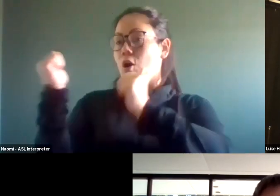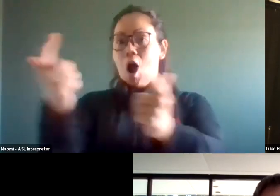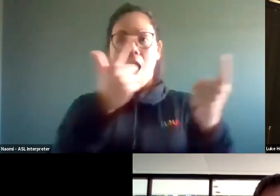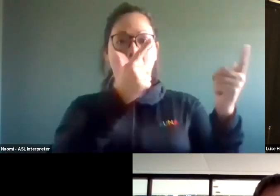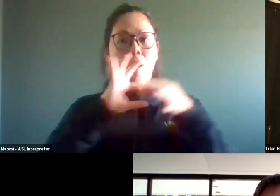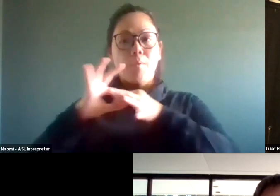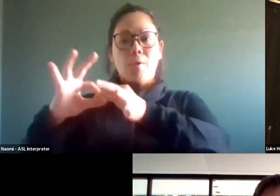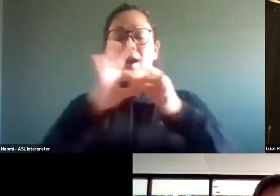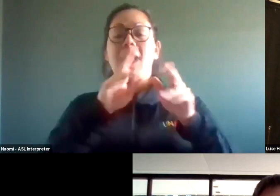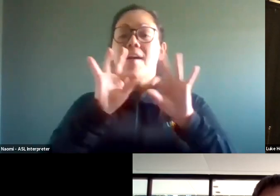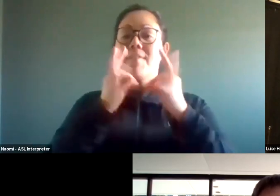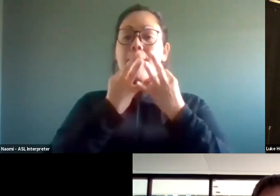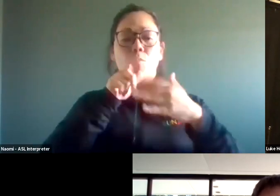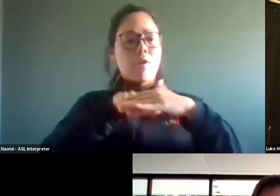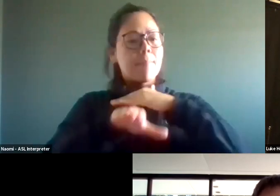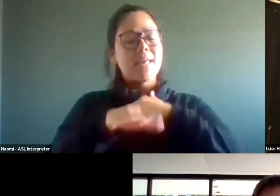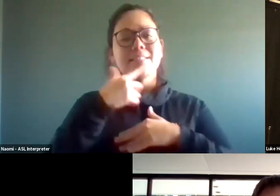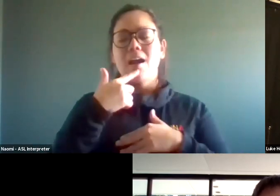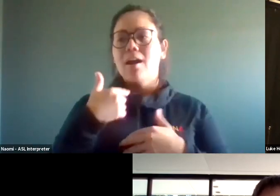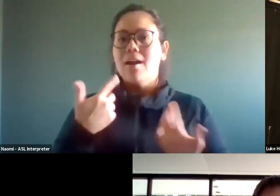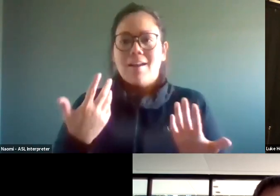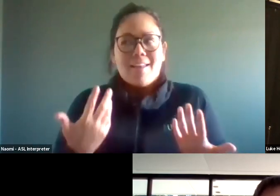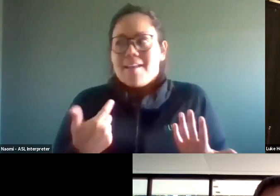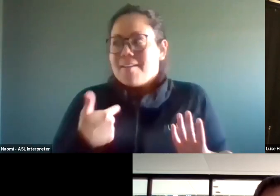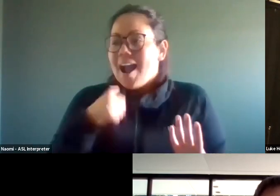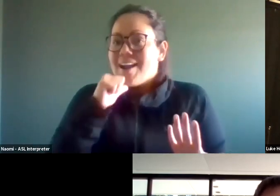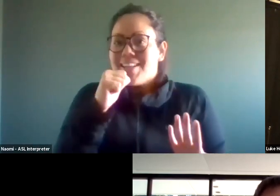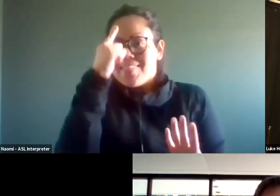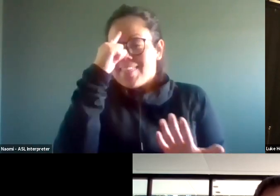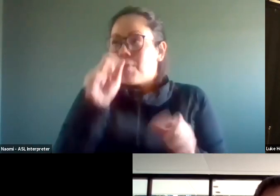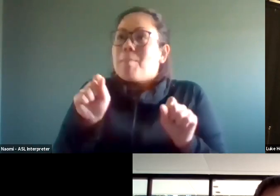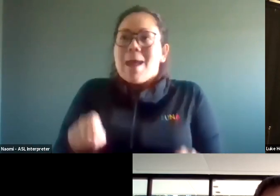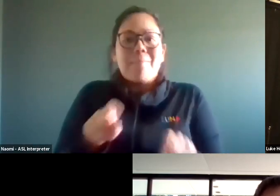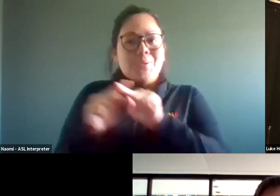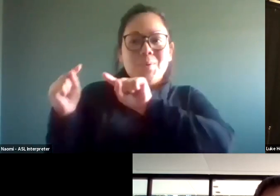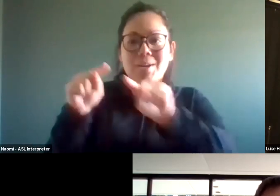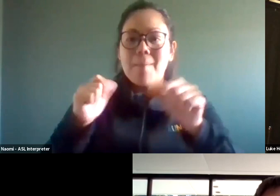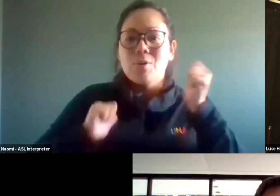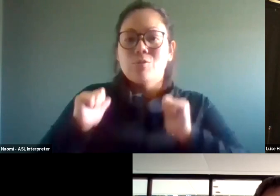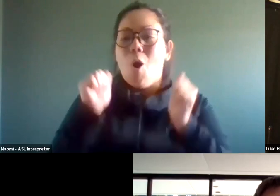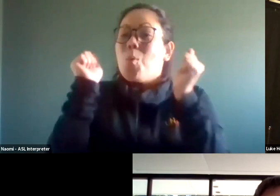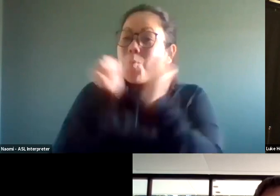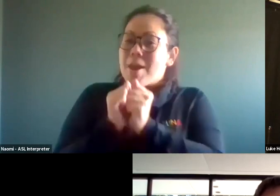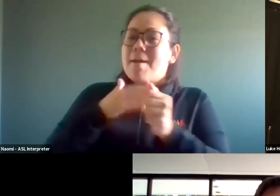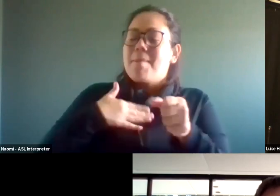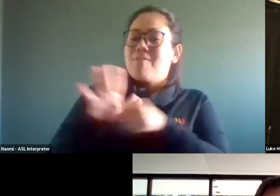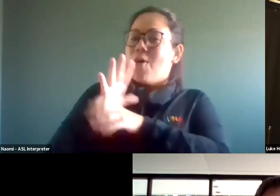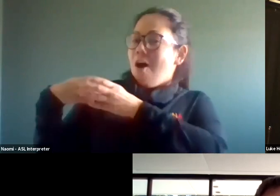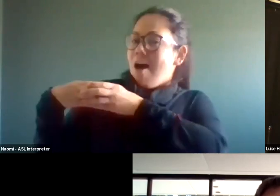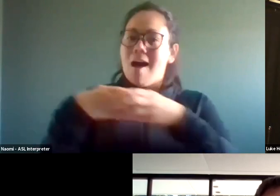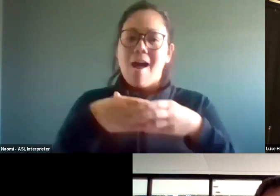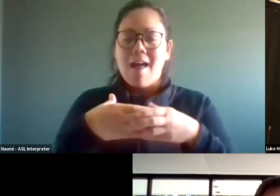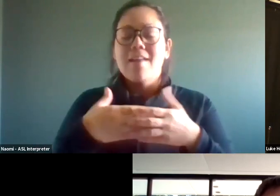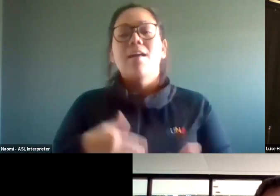families that come in that say, we didn't think we were ever going to be able to come to a show with my full family. You know, I may have, uh,